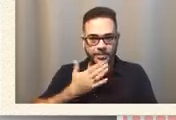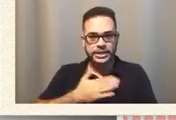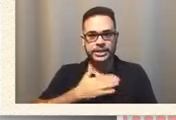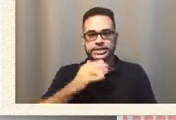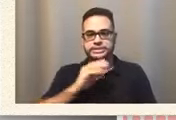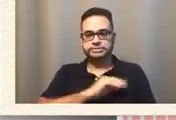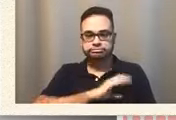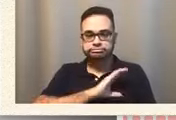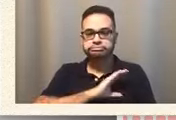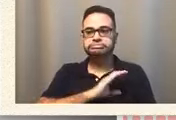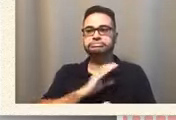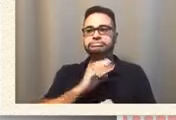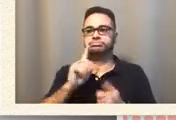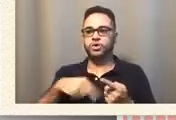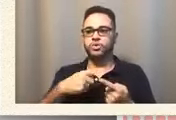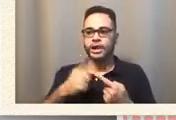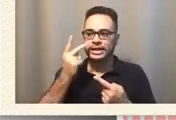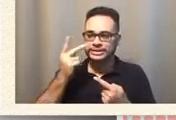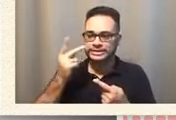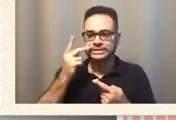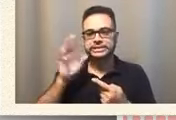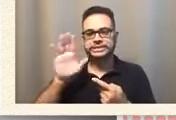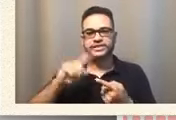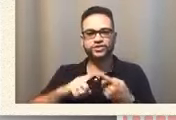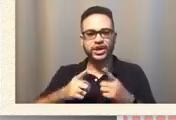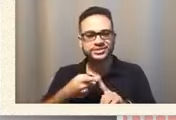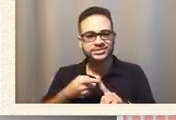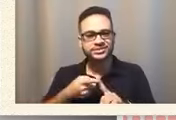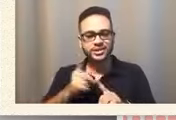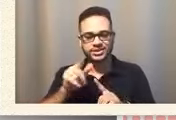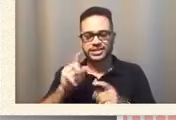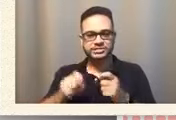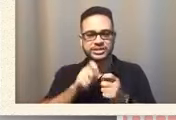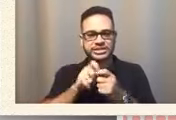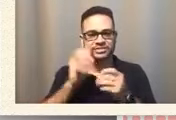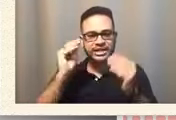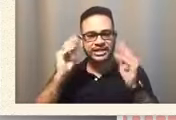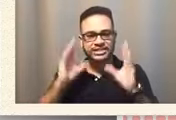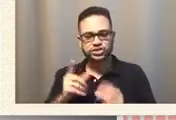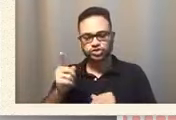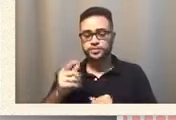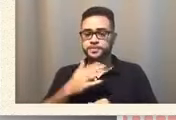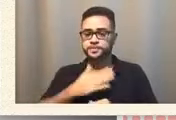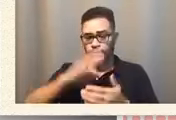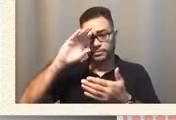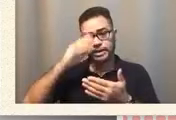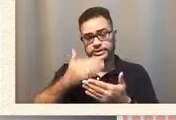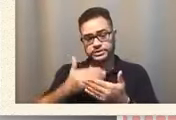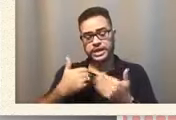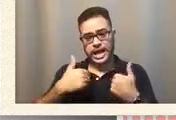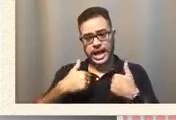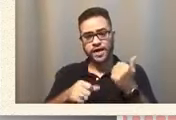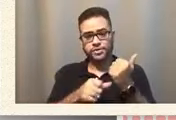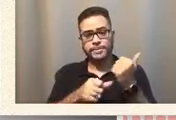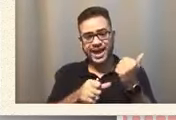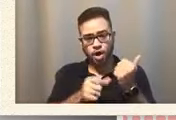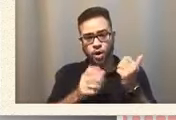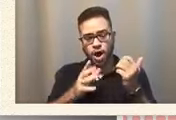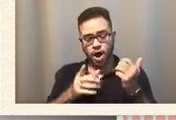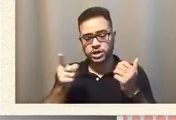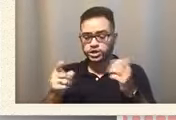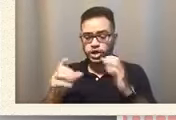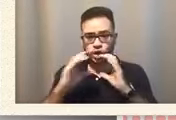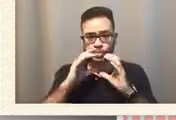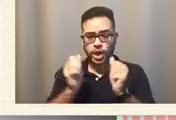sees that specific teacher. You know, my son has a para, and she communicates with him almost every day.